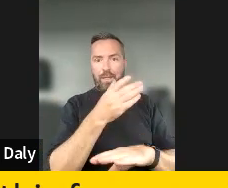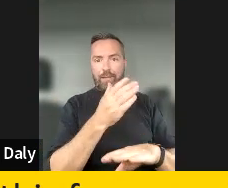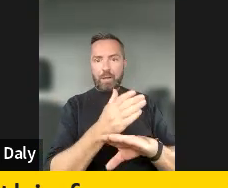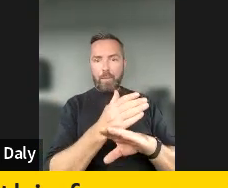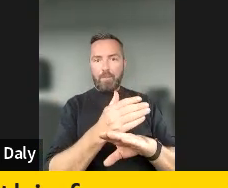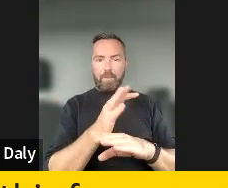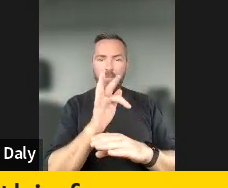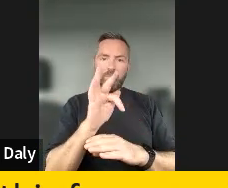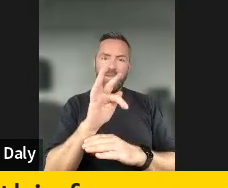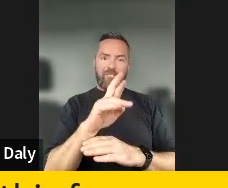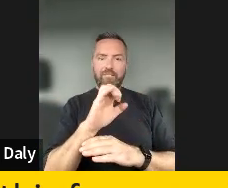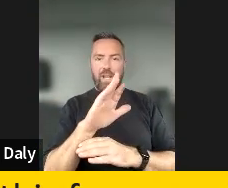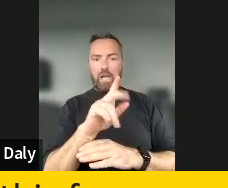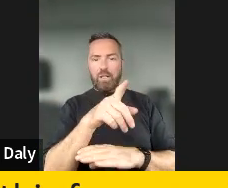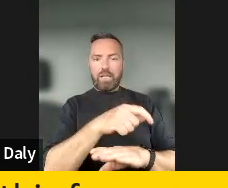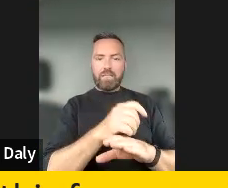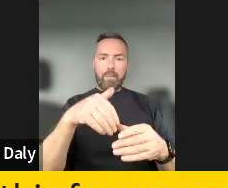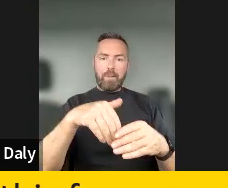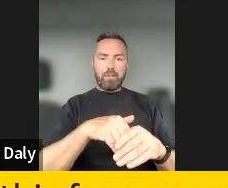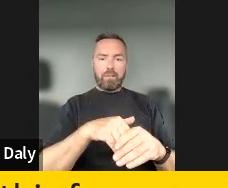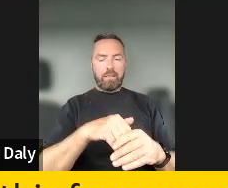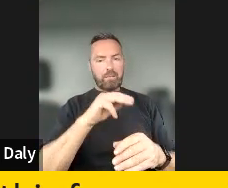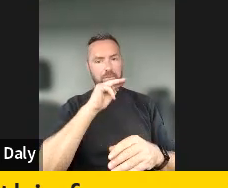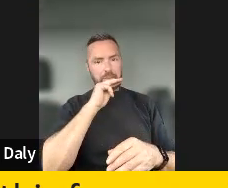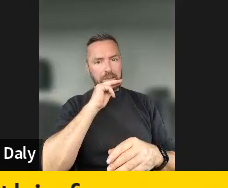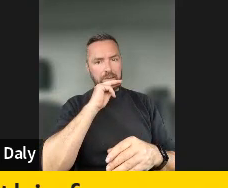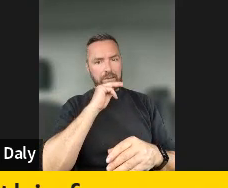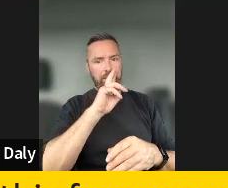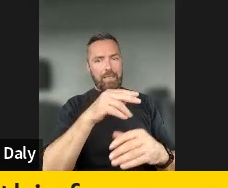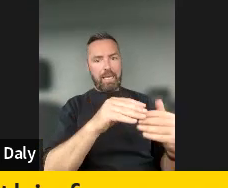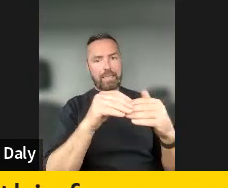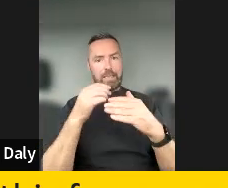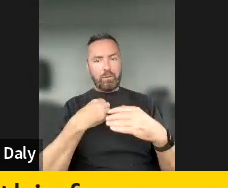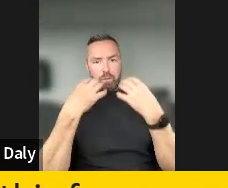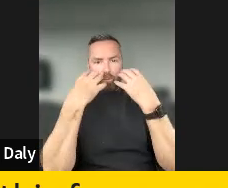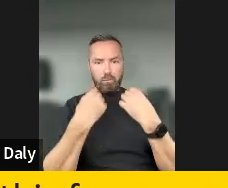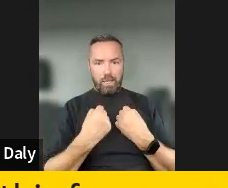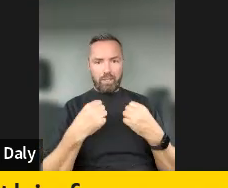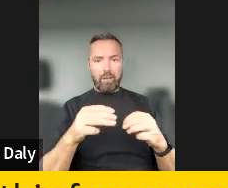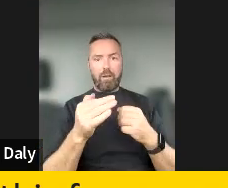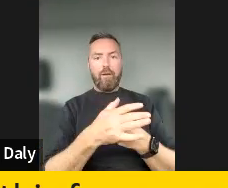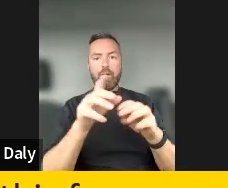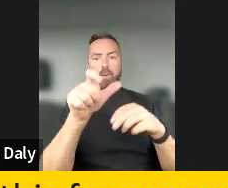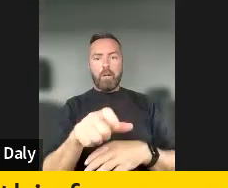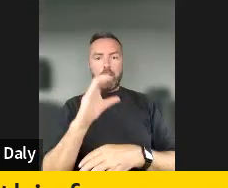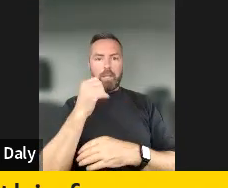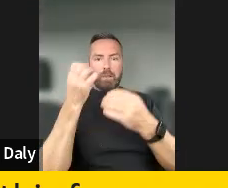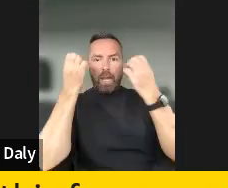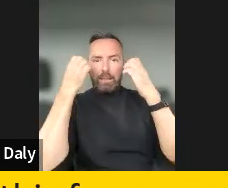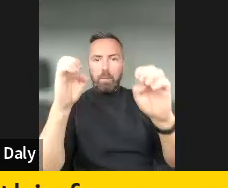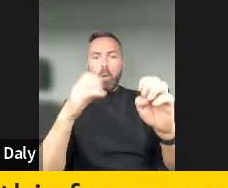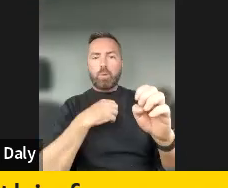filtering of this type of content, it can lead to depression of people, um, because they're exposed to such,